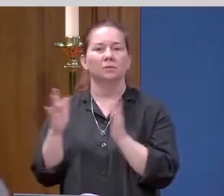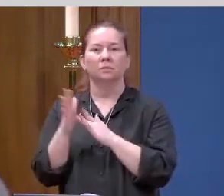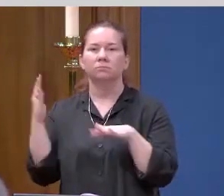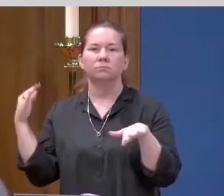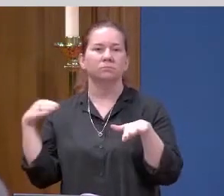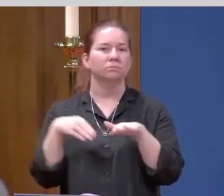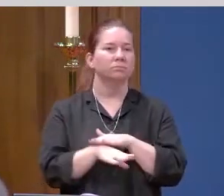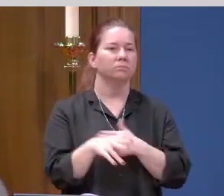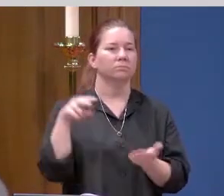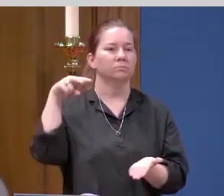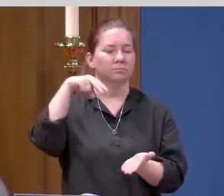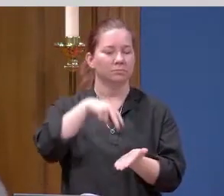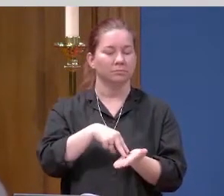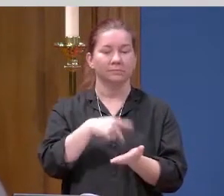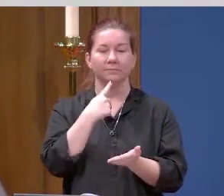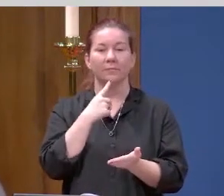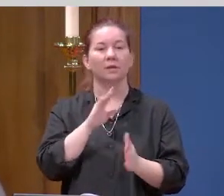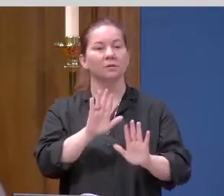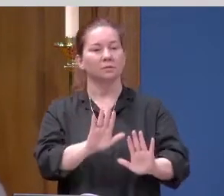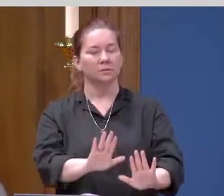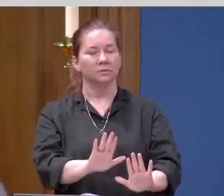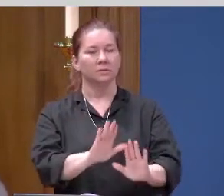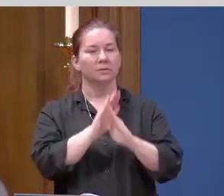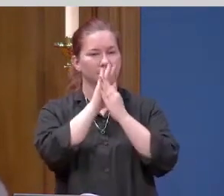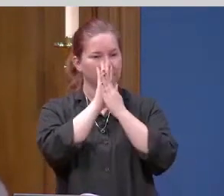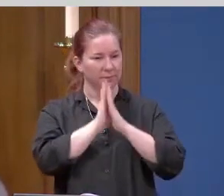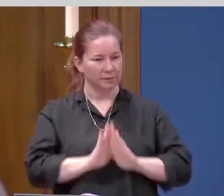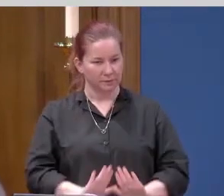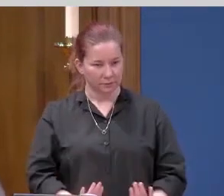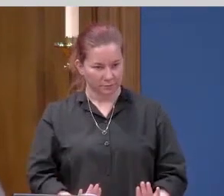them and said, Peace be with you.